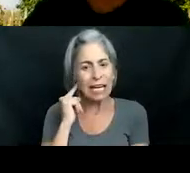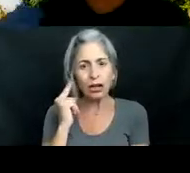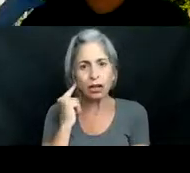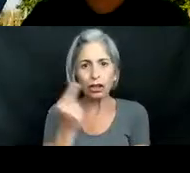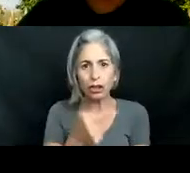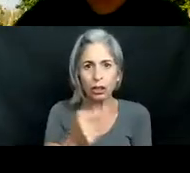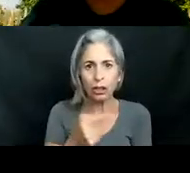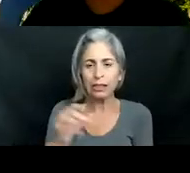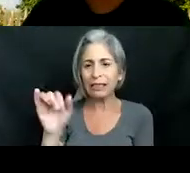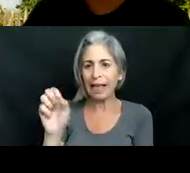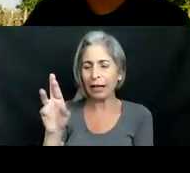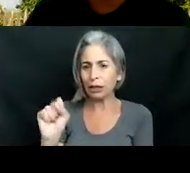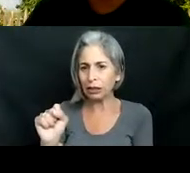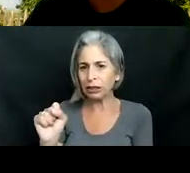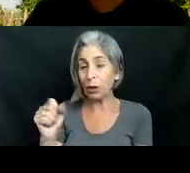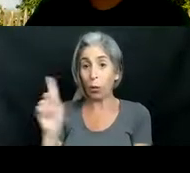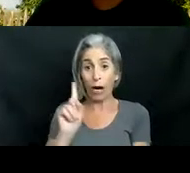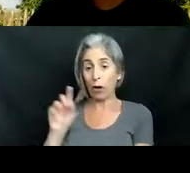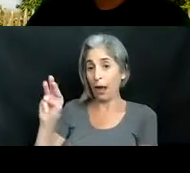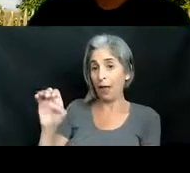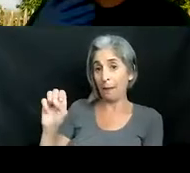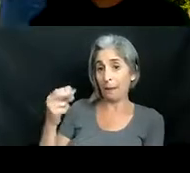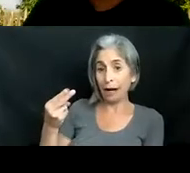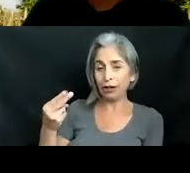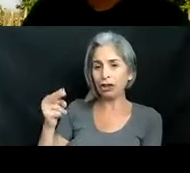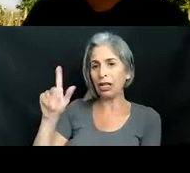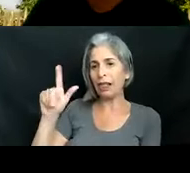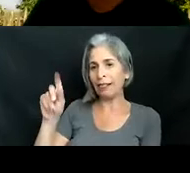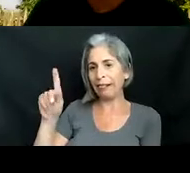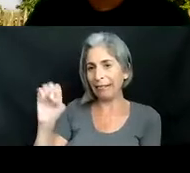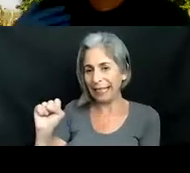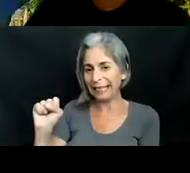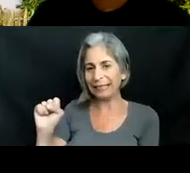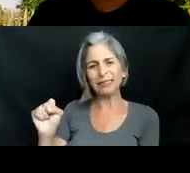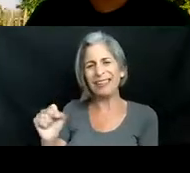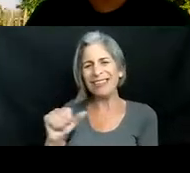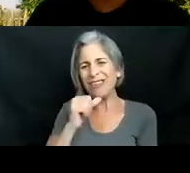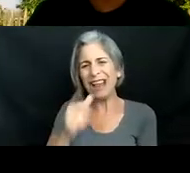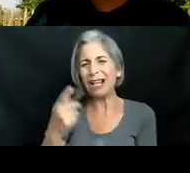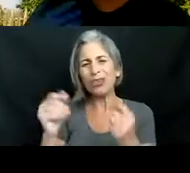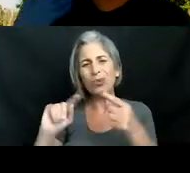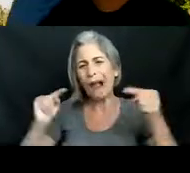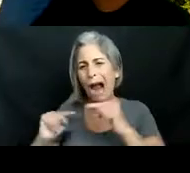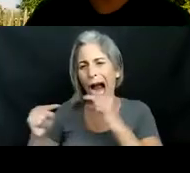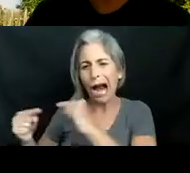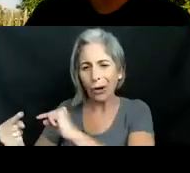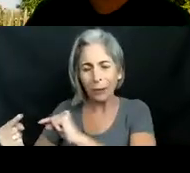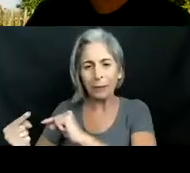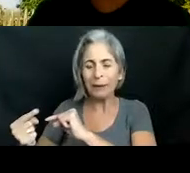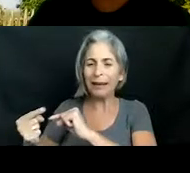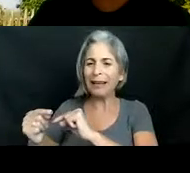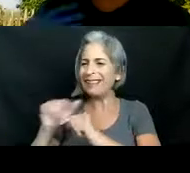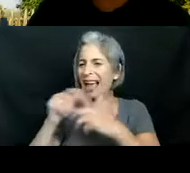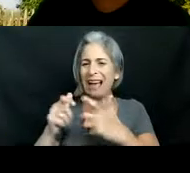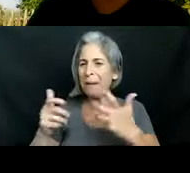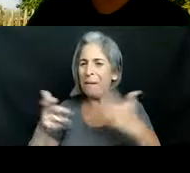marshes and lakes and rivers and they aren't doing any harm necessarily there's not enough of them and they don't have a big enough impact